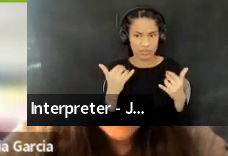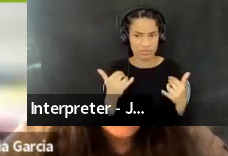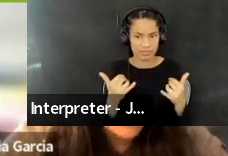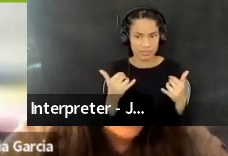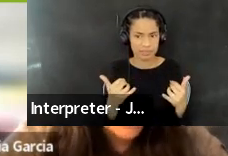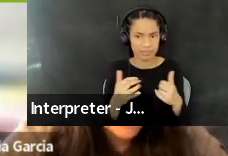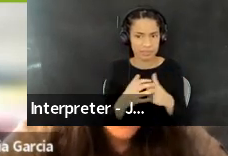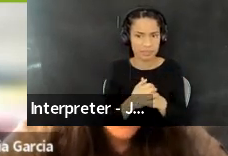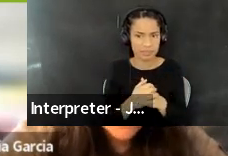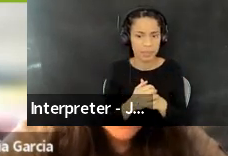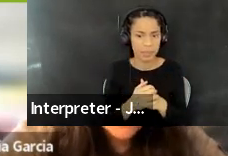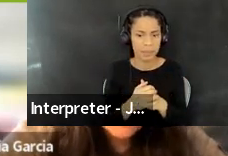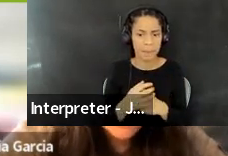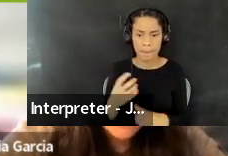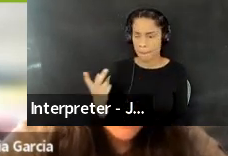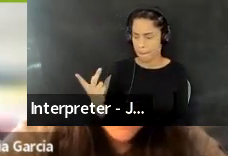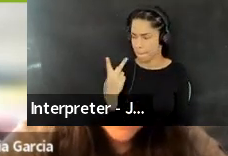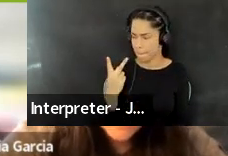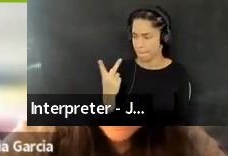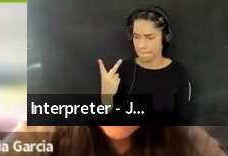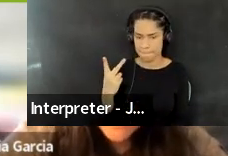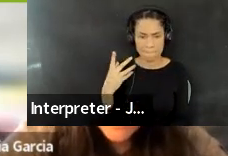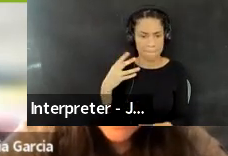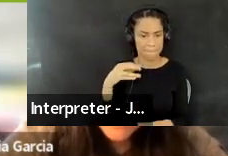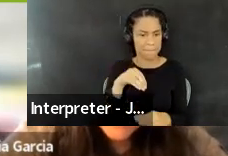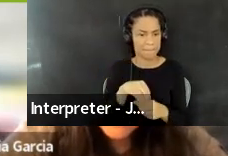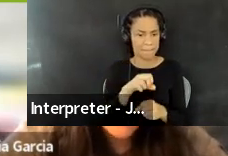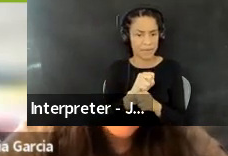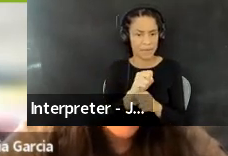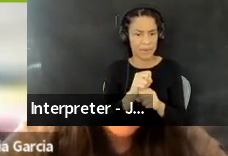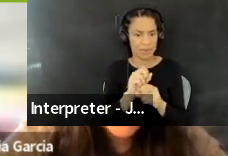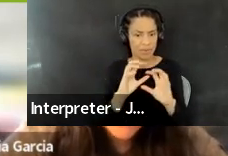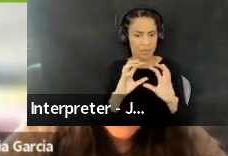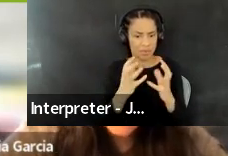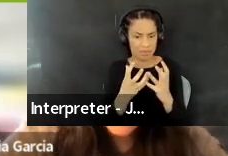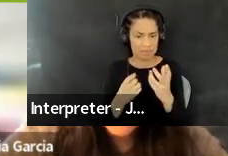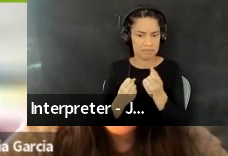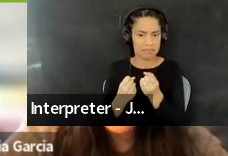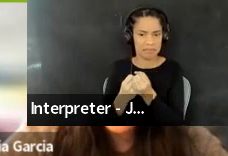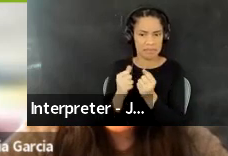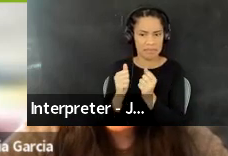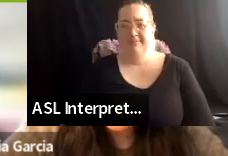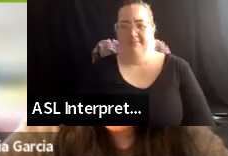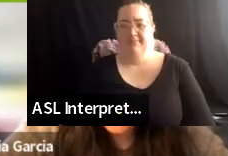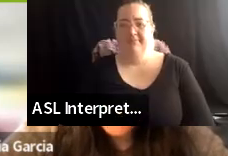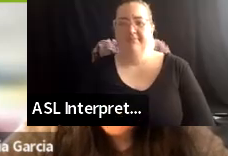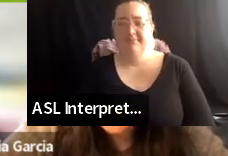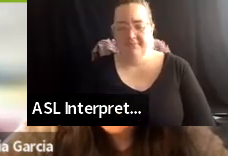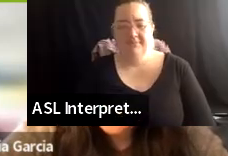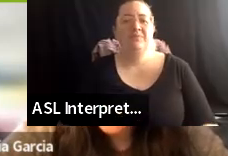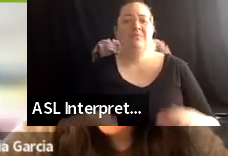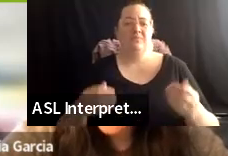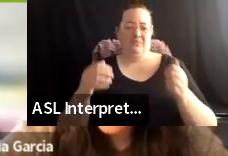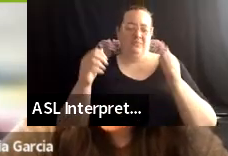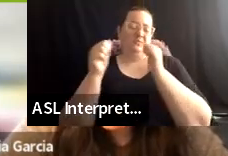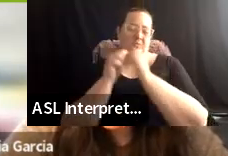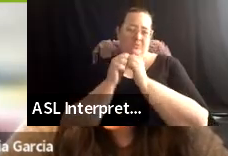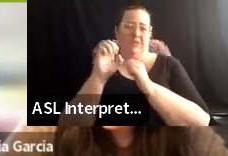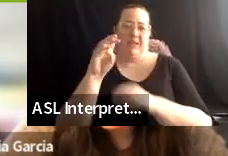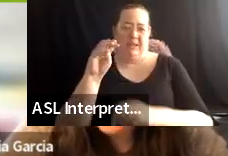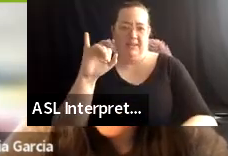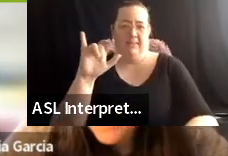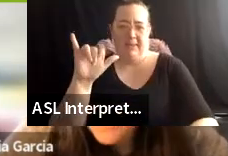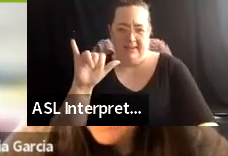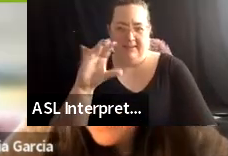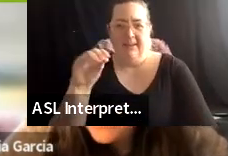so, and I have been part of a working group. Alongside Emily, um, Jackson Paulus and Nikki Hunt and Jane Anderson,